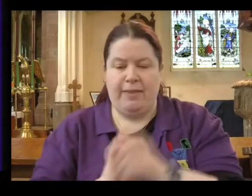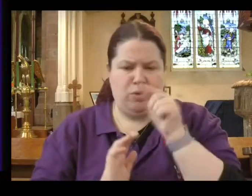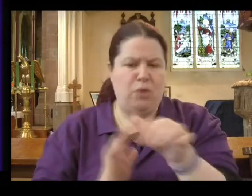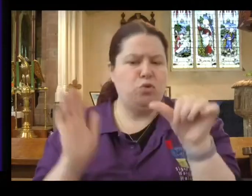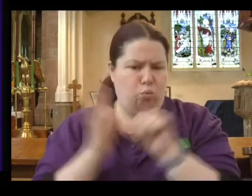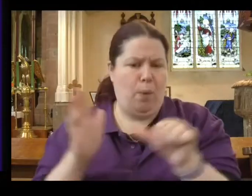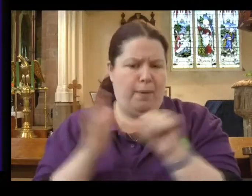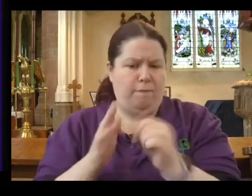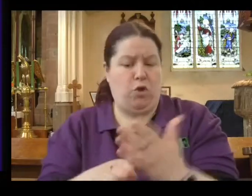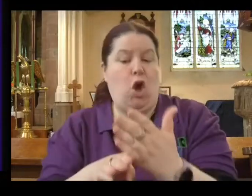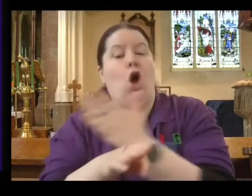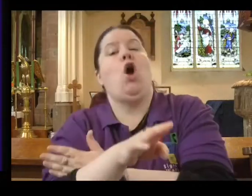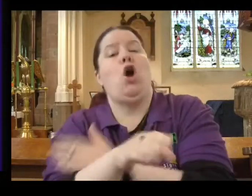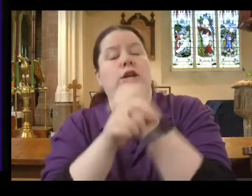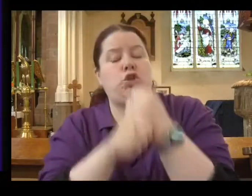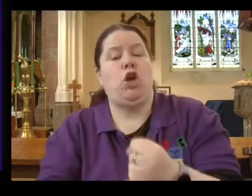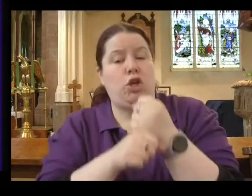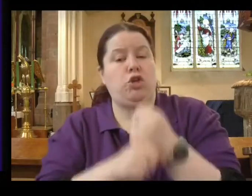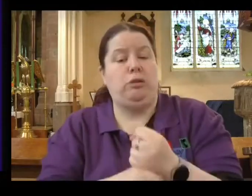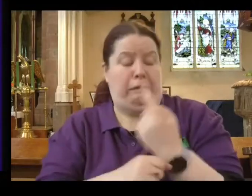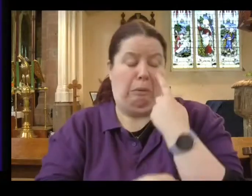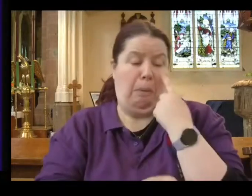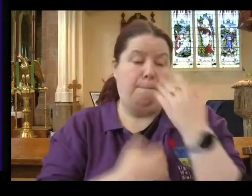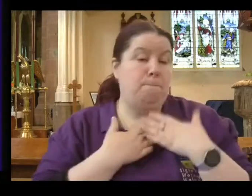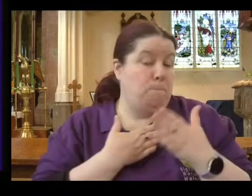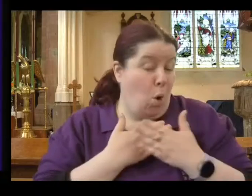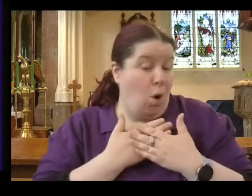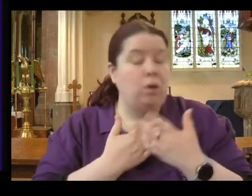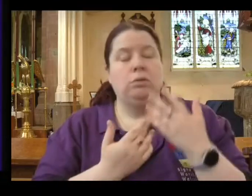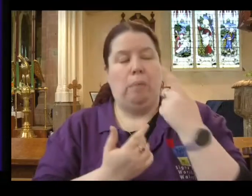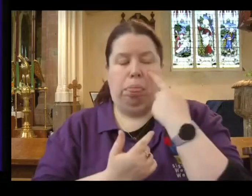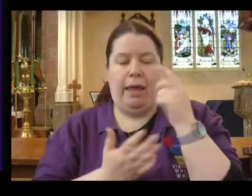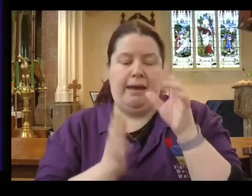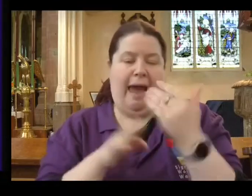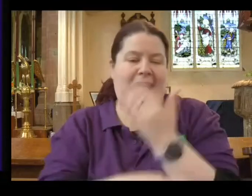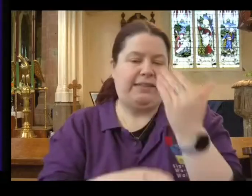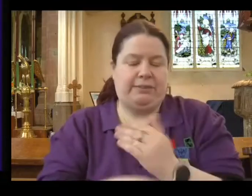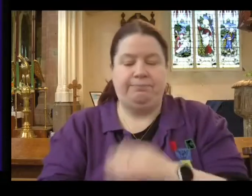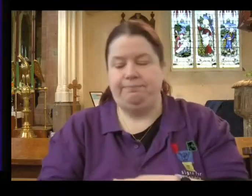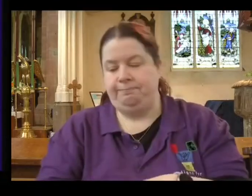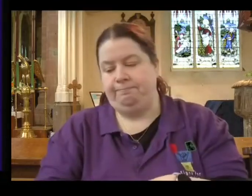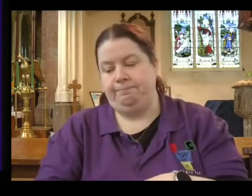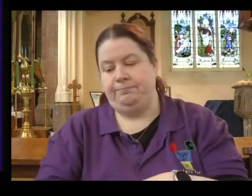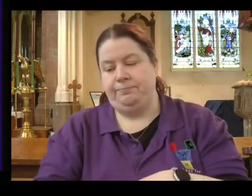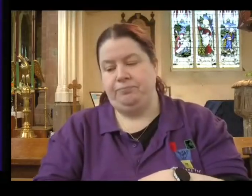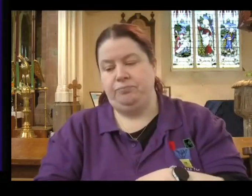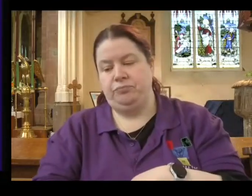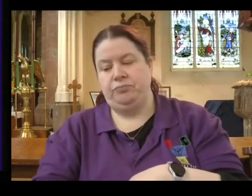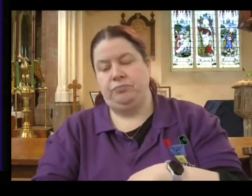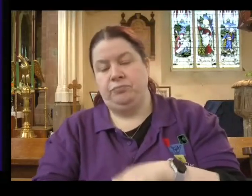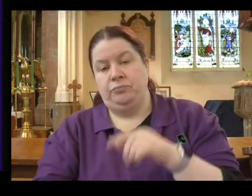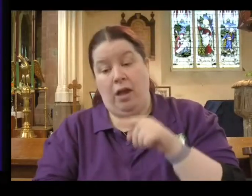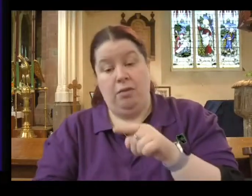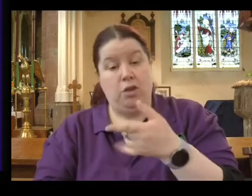an issue for the early church. You can read about it in the Book of Acts. And apparently the communal meals and these celebrations were often places where